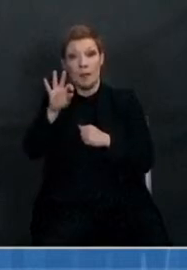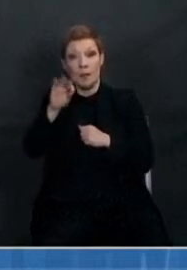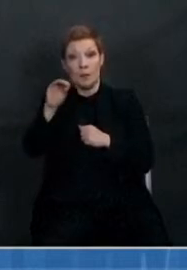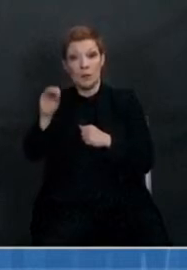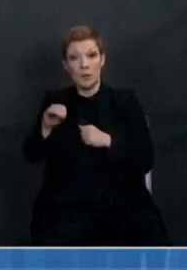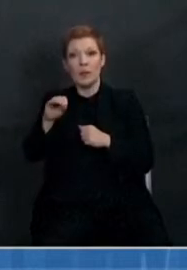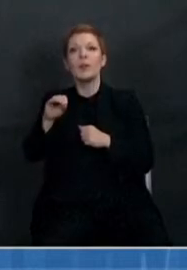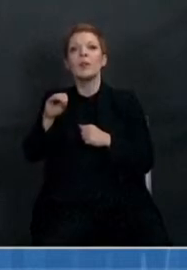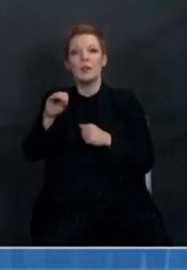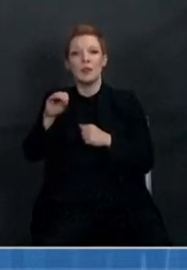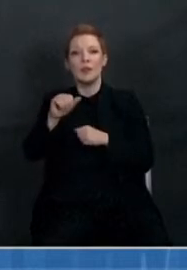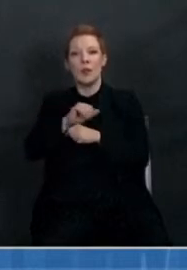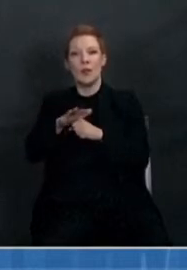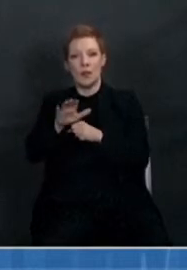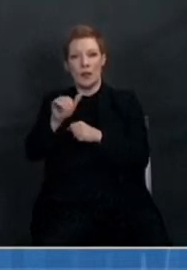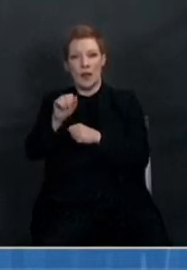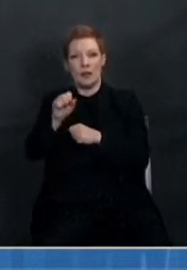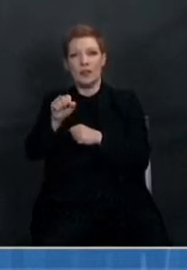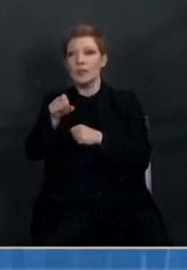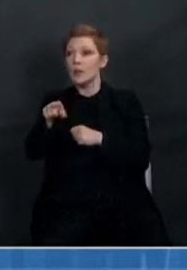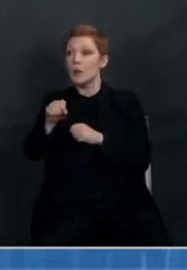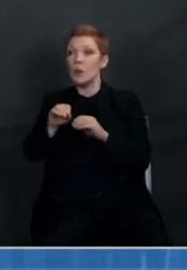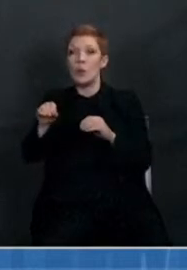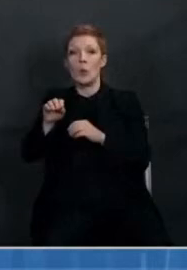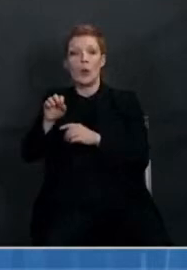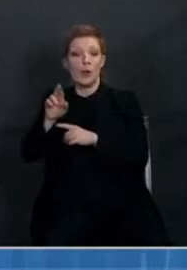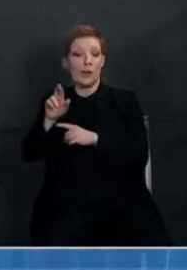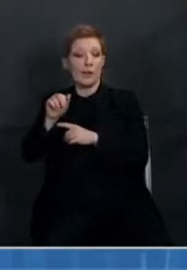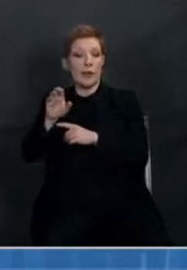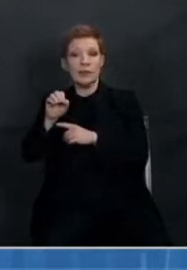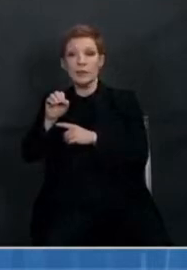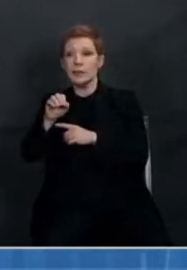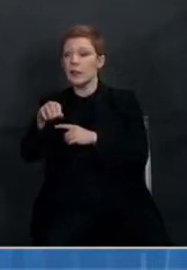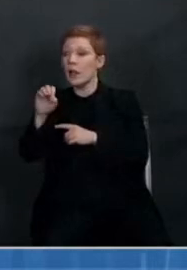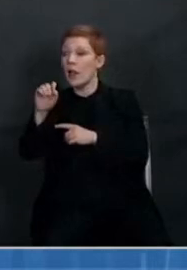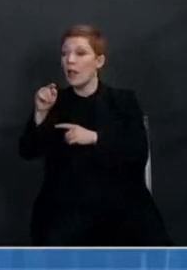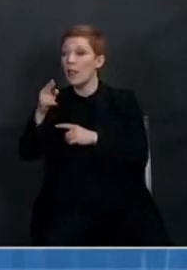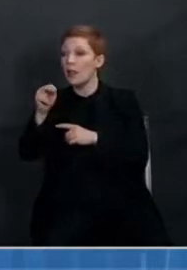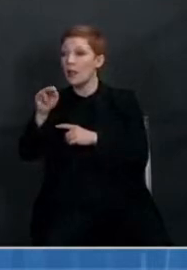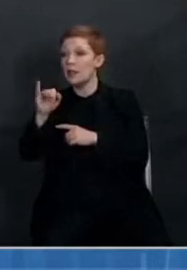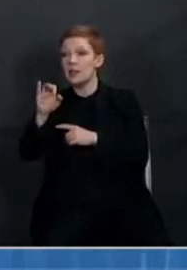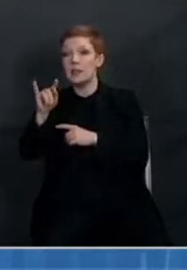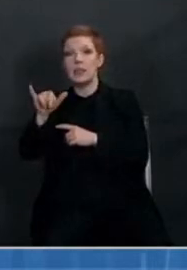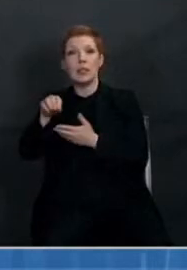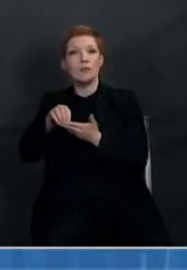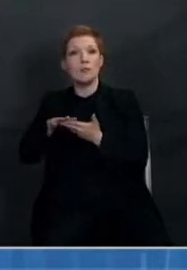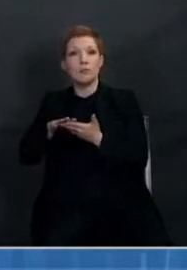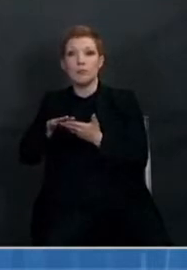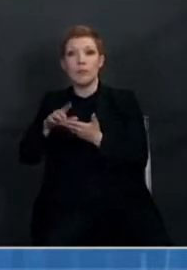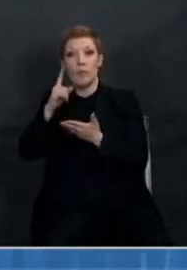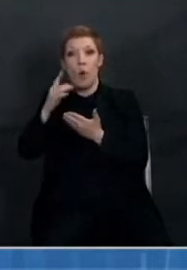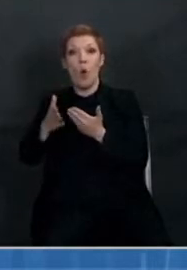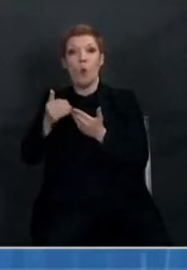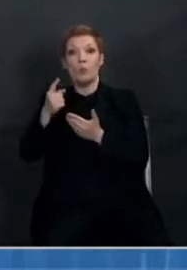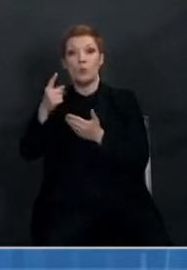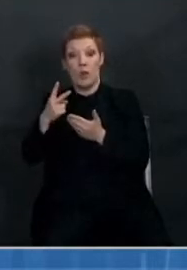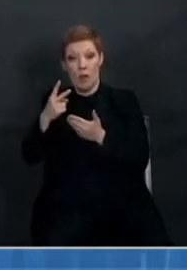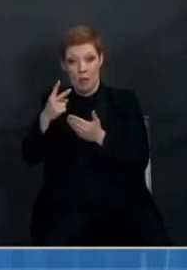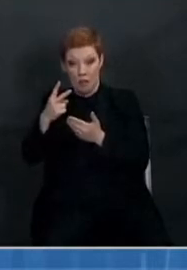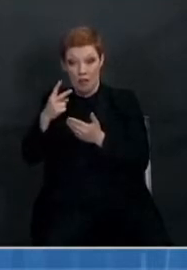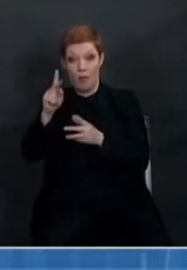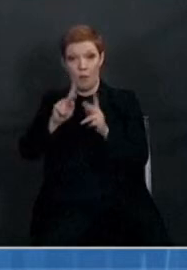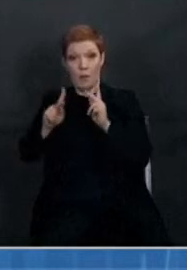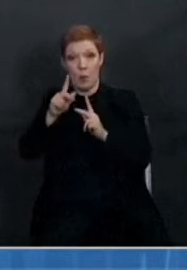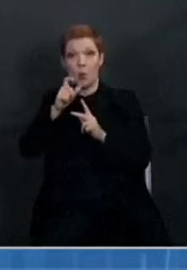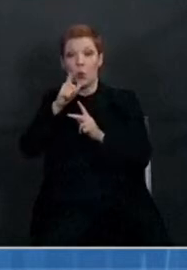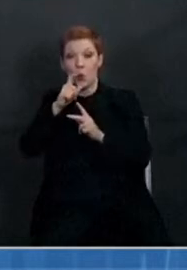-19 cases have no reported race or ethnicity. And that means we don't know the race or ethnicity for nearly half the people diagnosed with COVID-19 in the